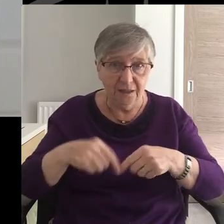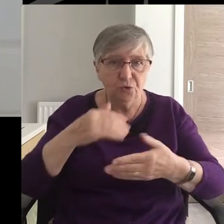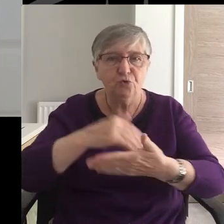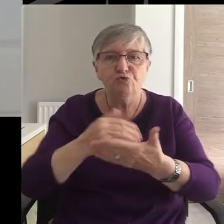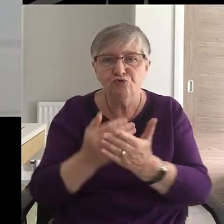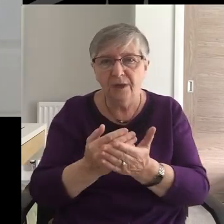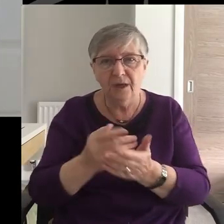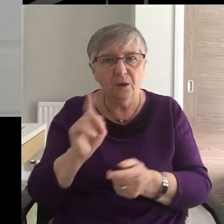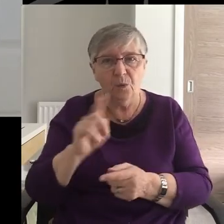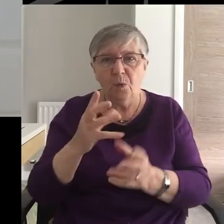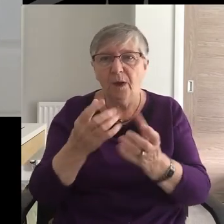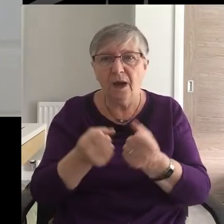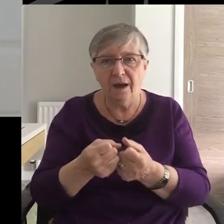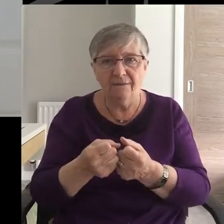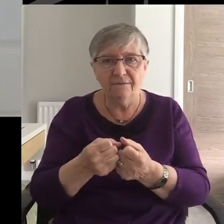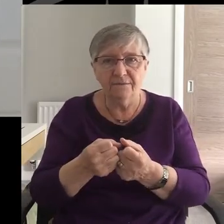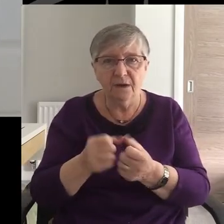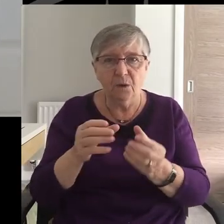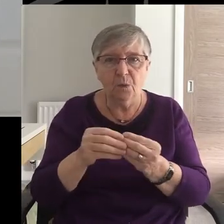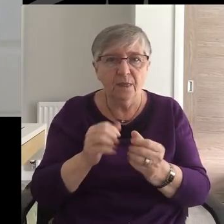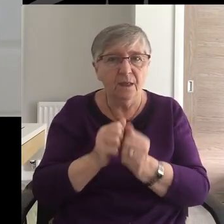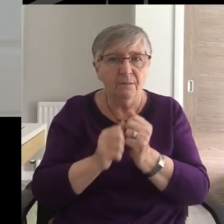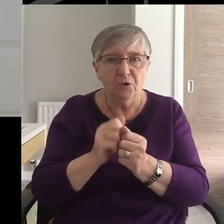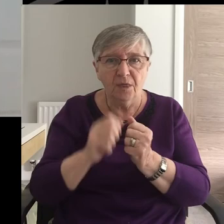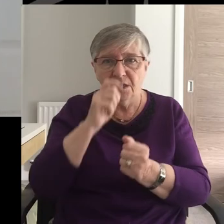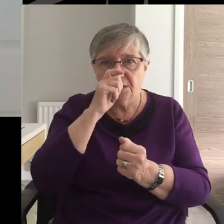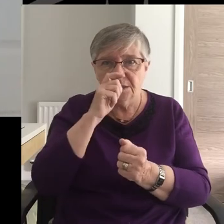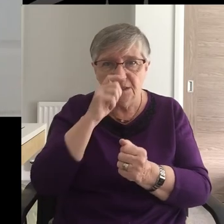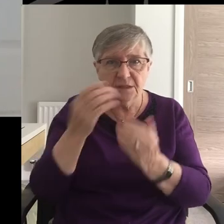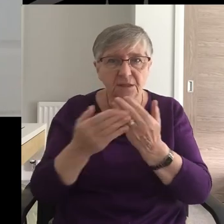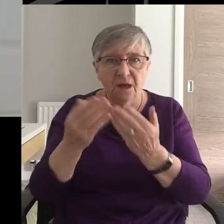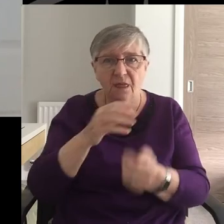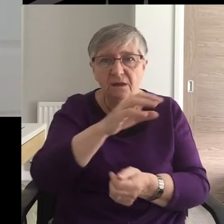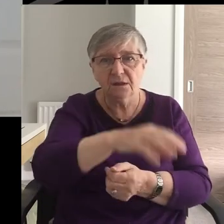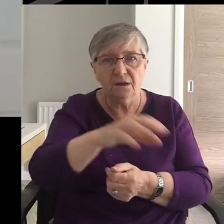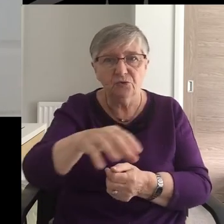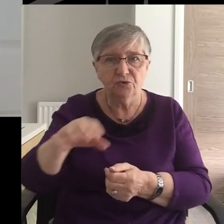have Lord With our brothers and sisters In other countries